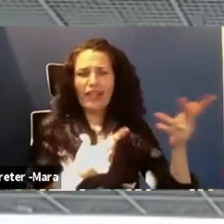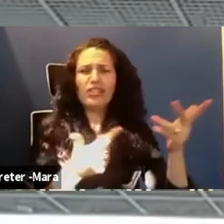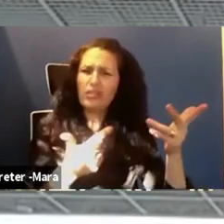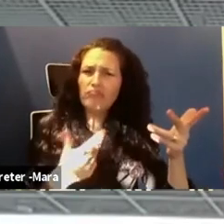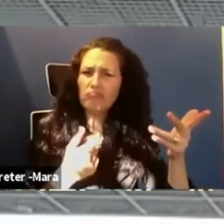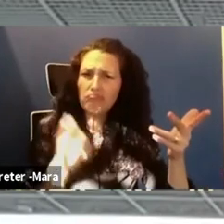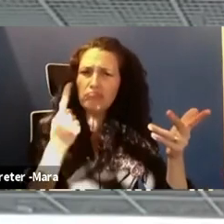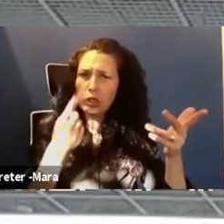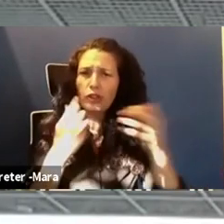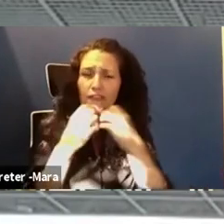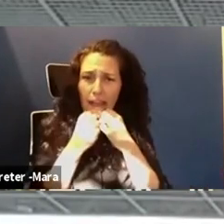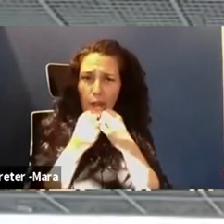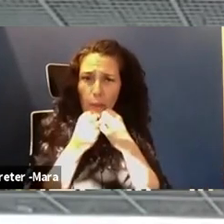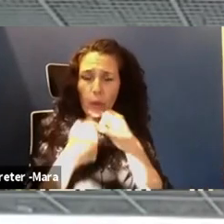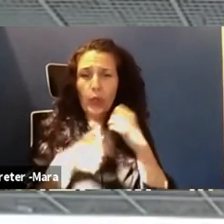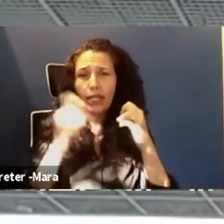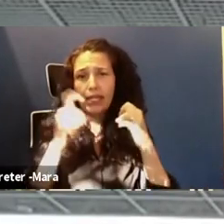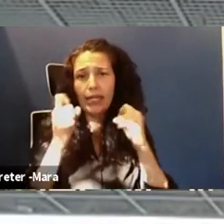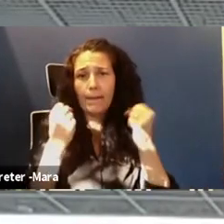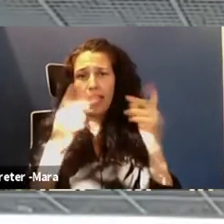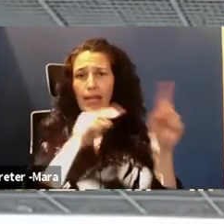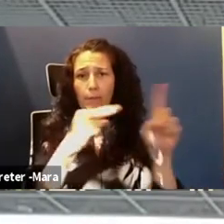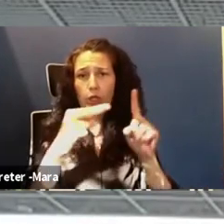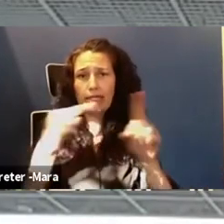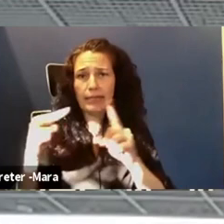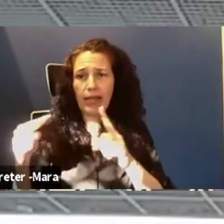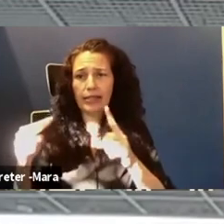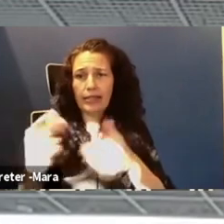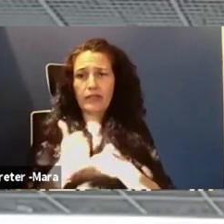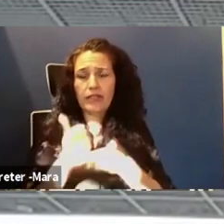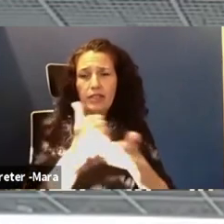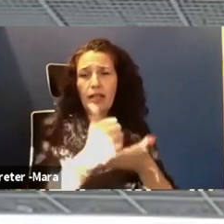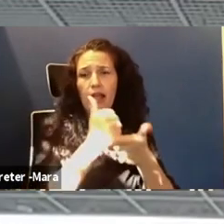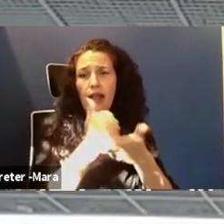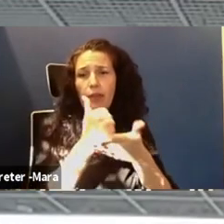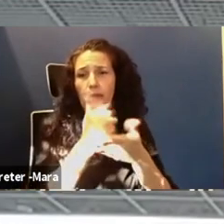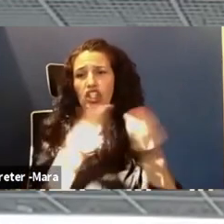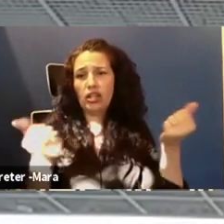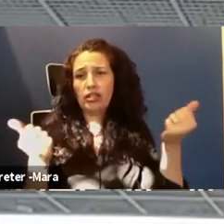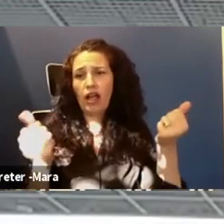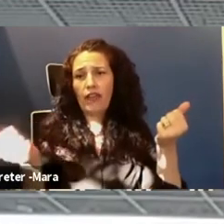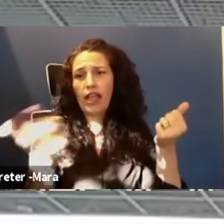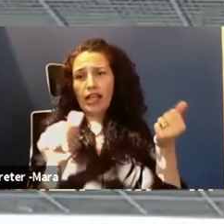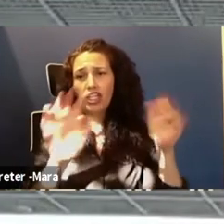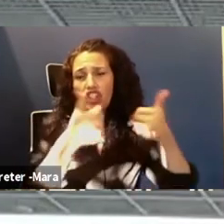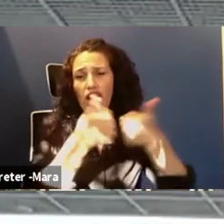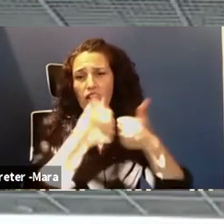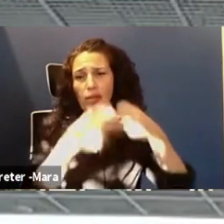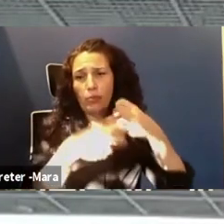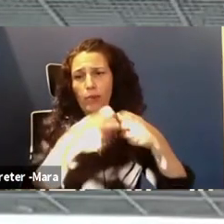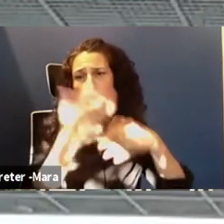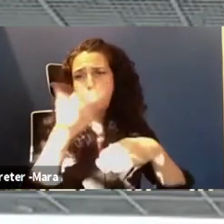because we need different perspectives to solve the challenging problems that we have in cybersecurity and in science. And so